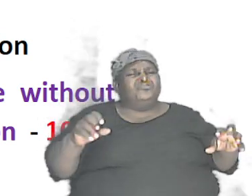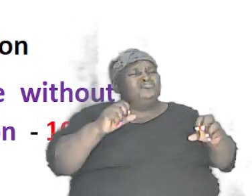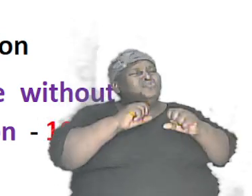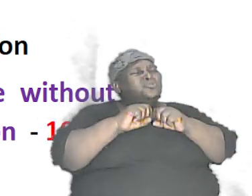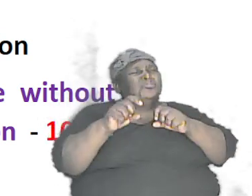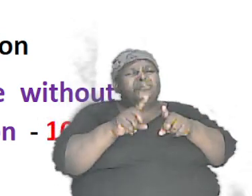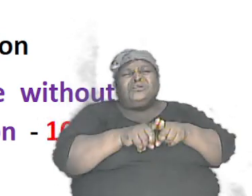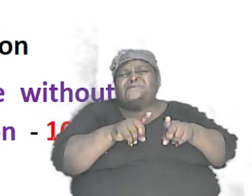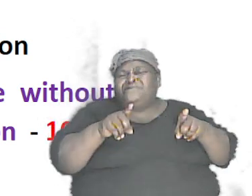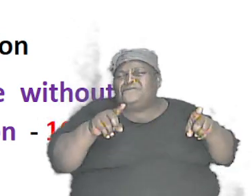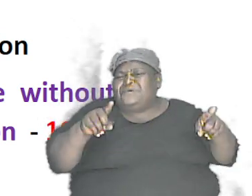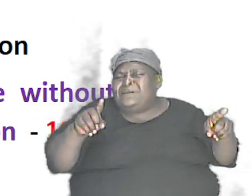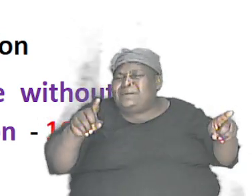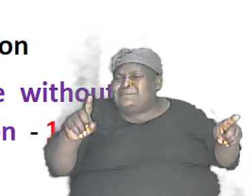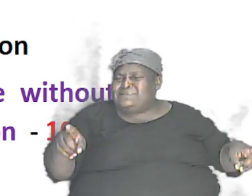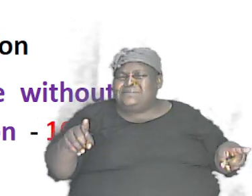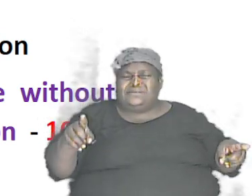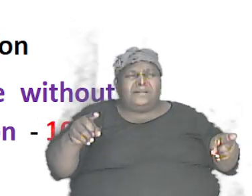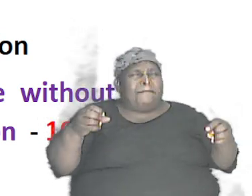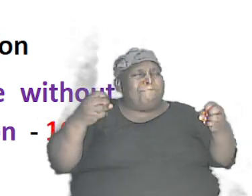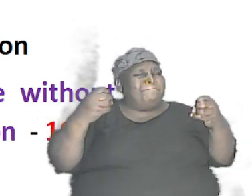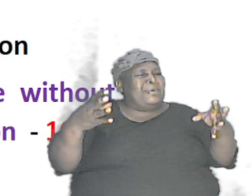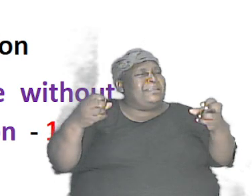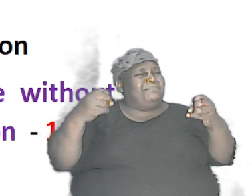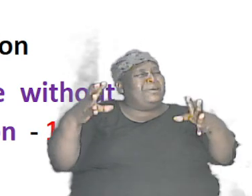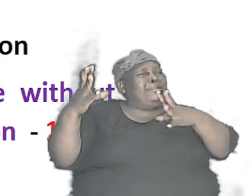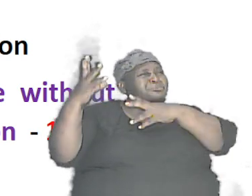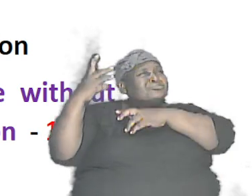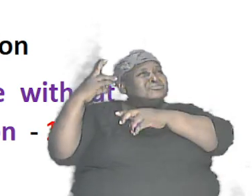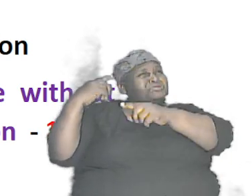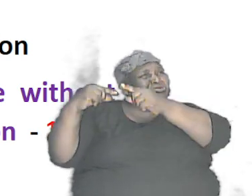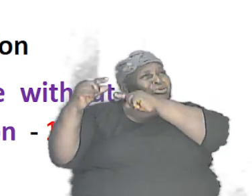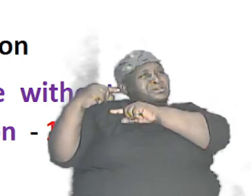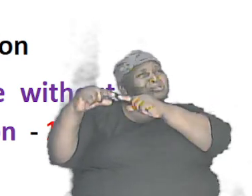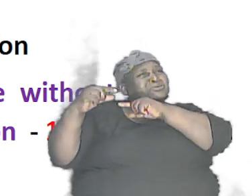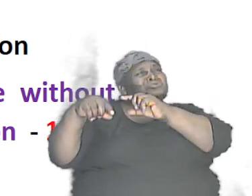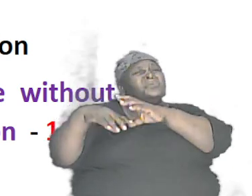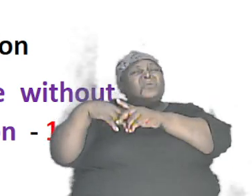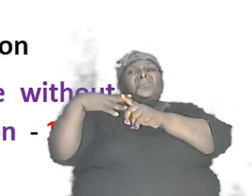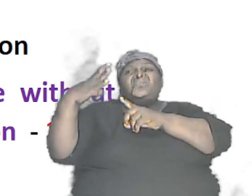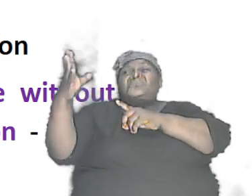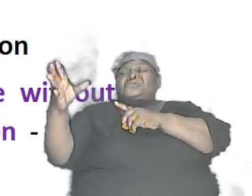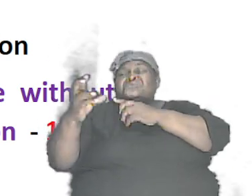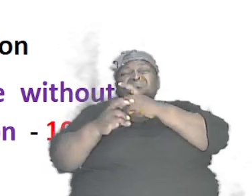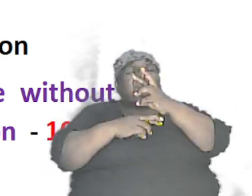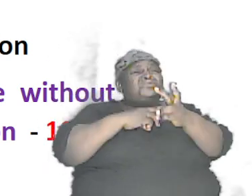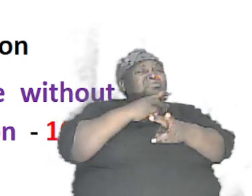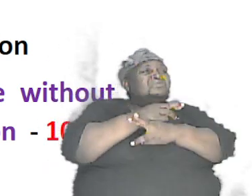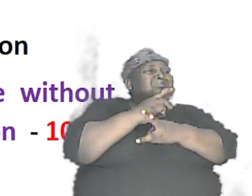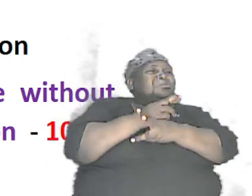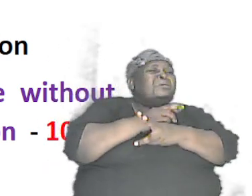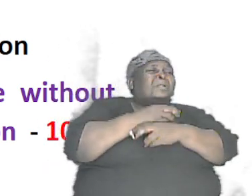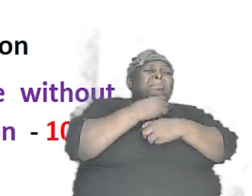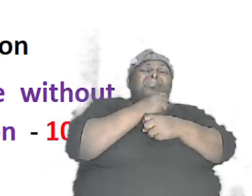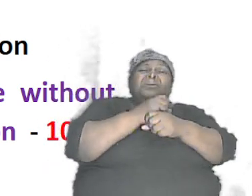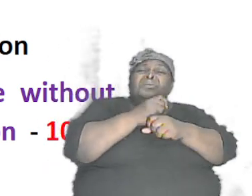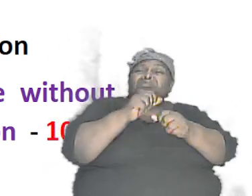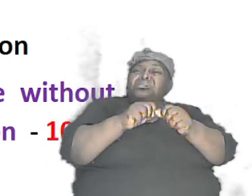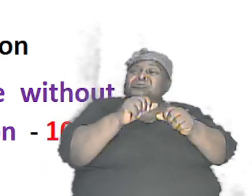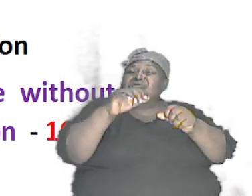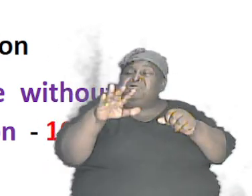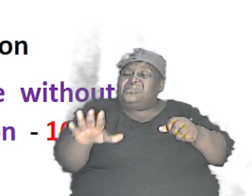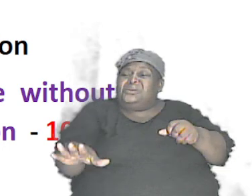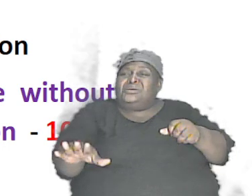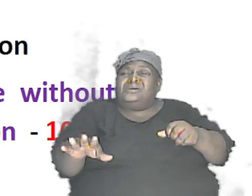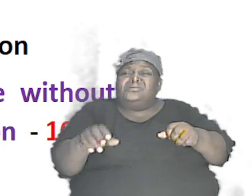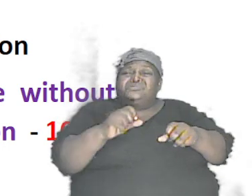because the amount of genes that are out there that the combination that could make up each child is so mind